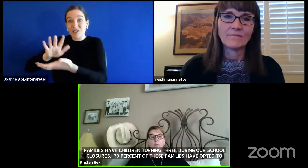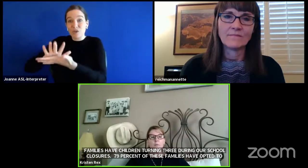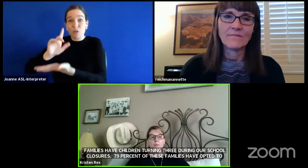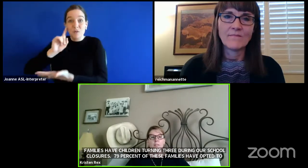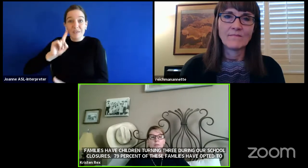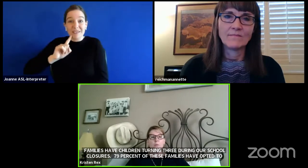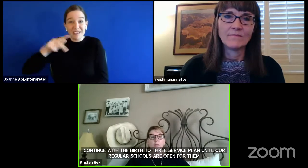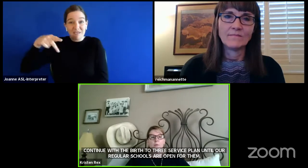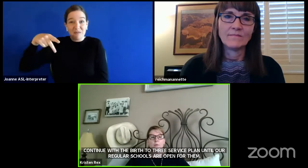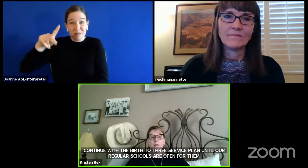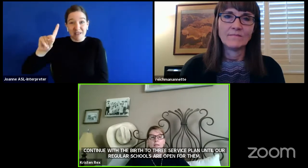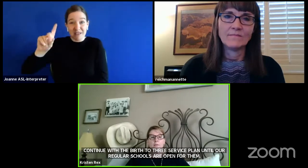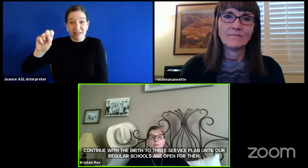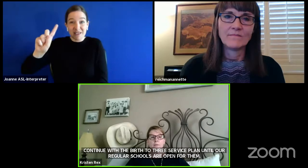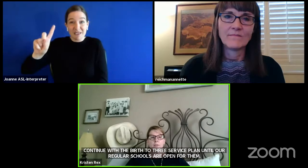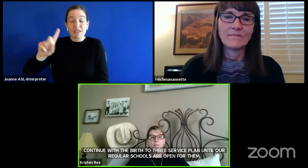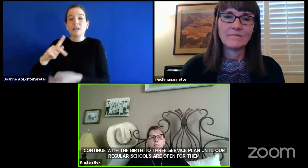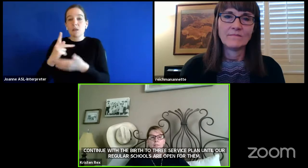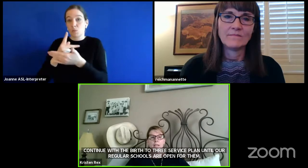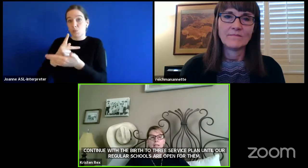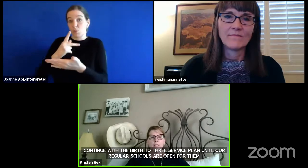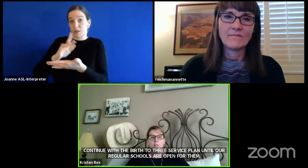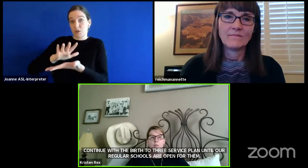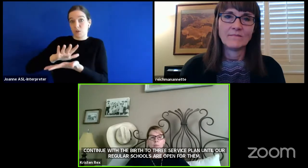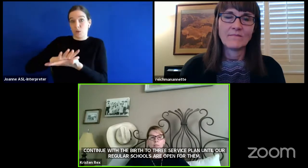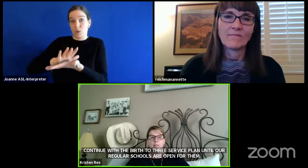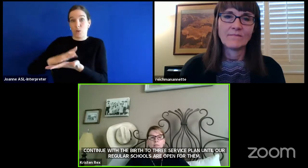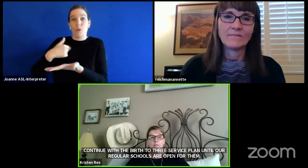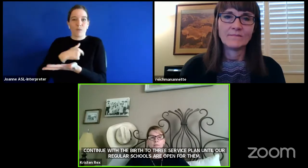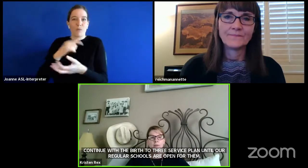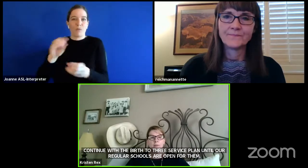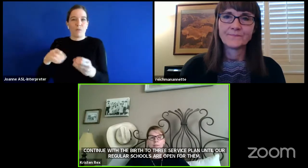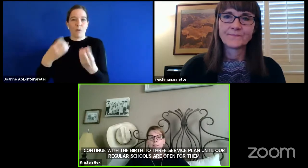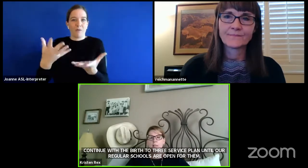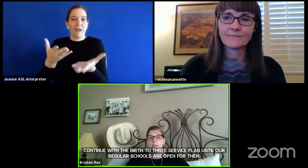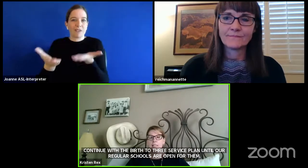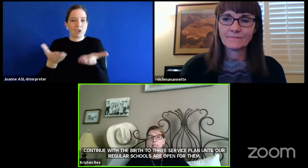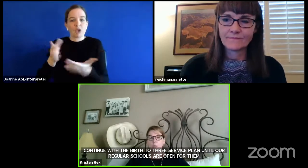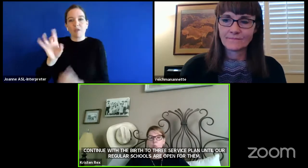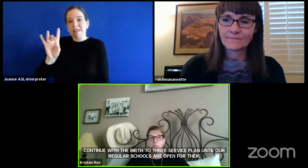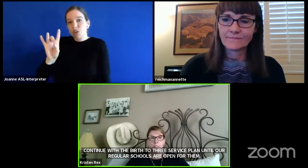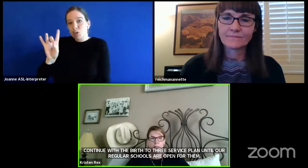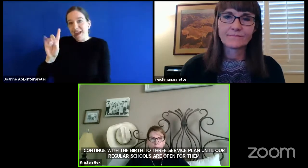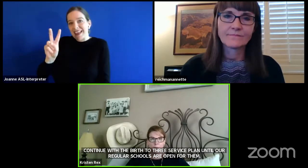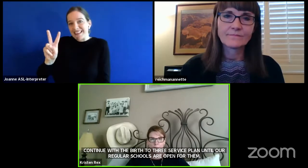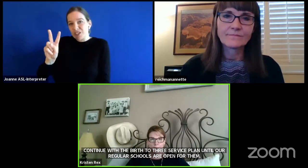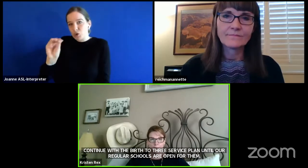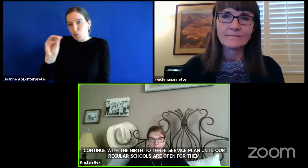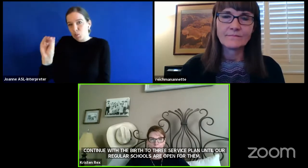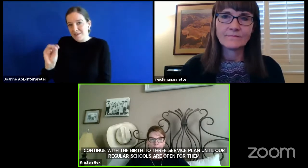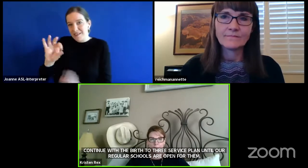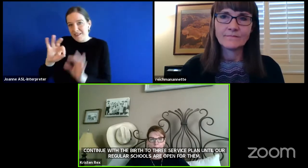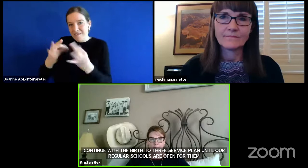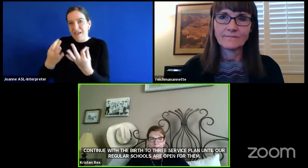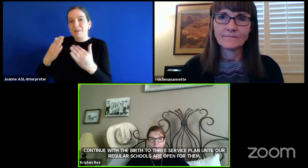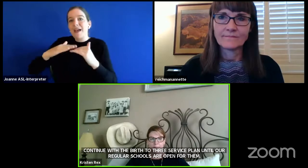For preschool, we are providing service to 82% of the families at least one time a week.